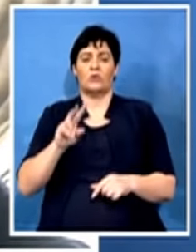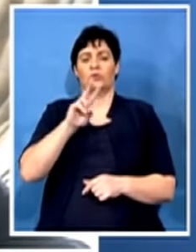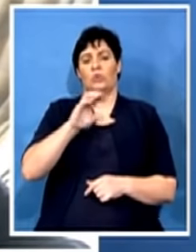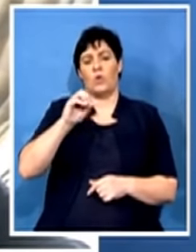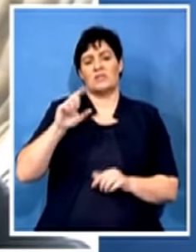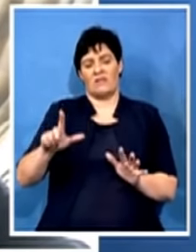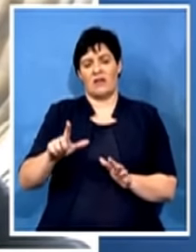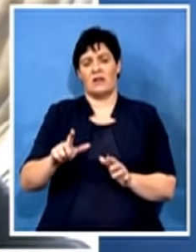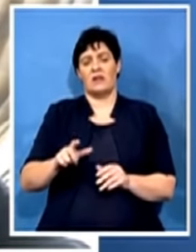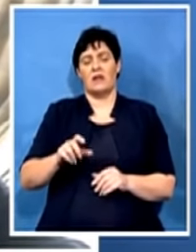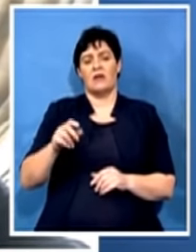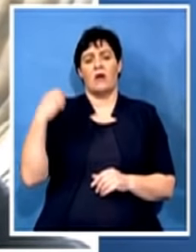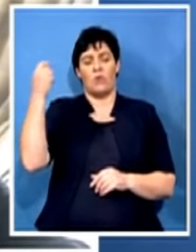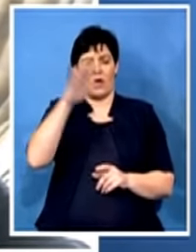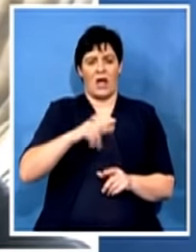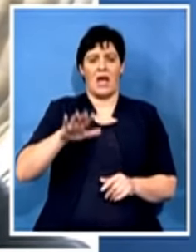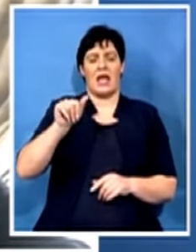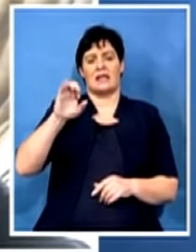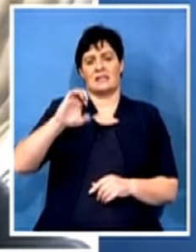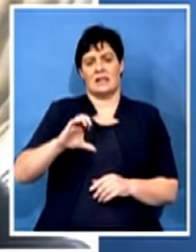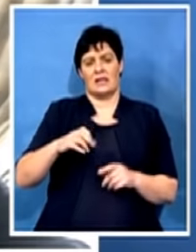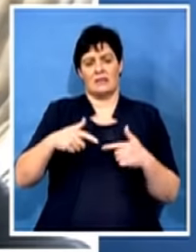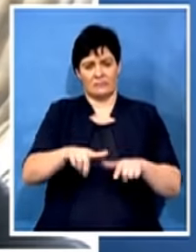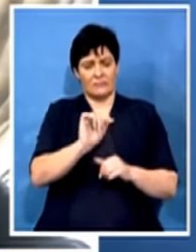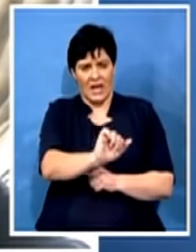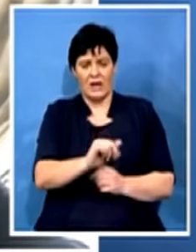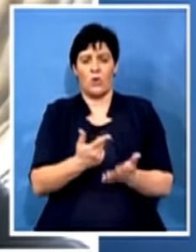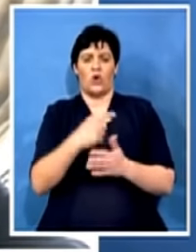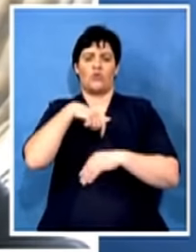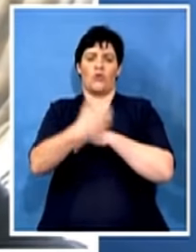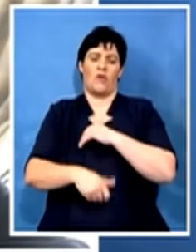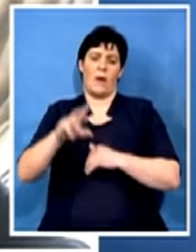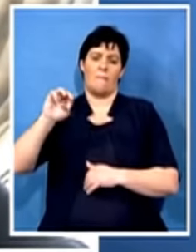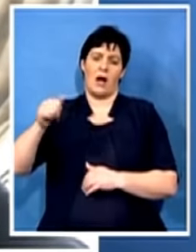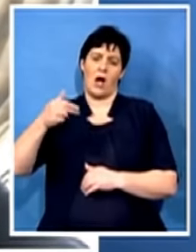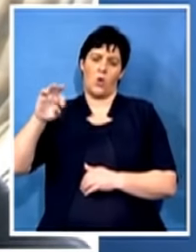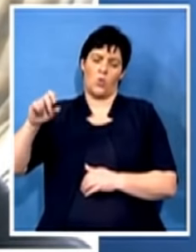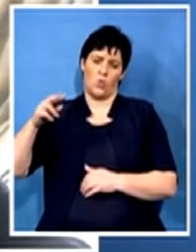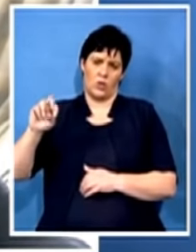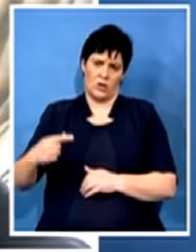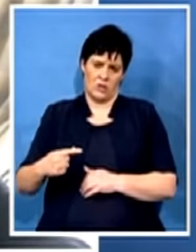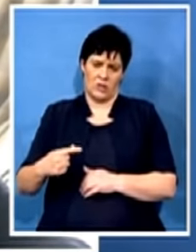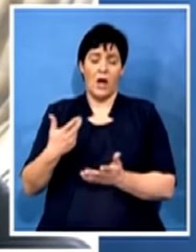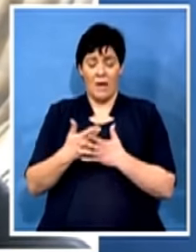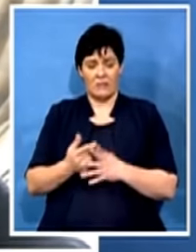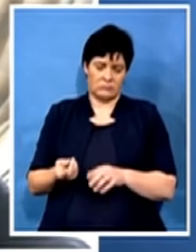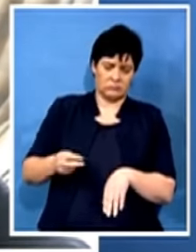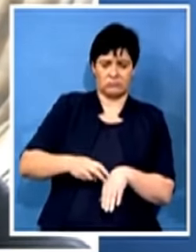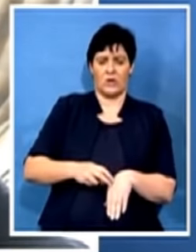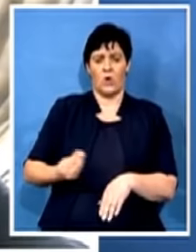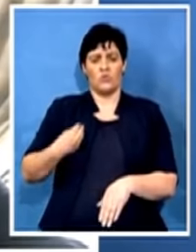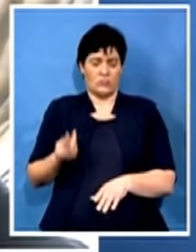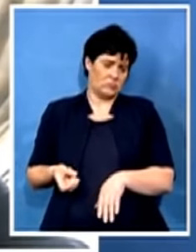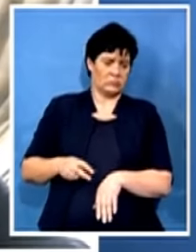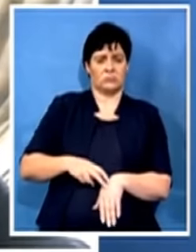-2012 Mangawong Conference. You've got no youth league that can stand up and defend Ace Mahashule as the secretary general of the ANC. It's a shadow of its former